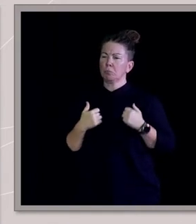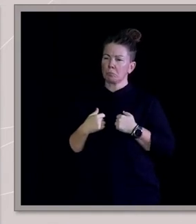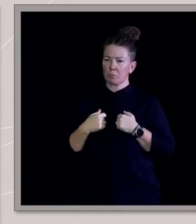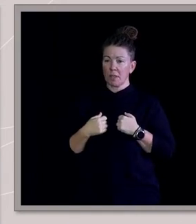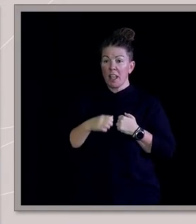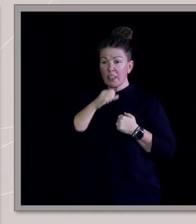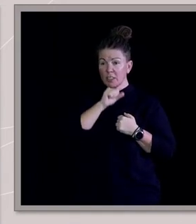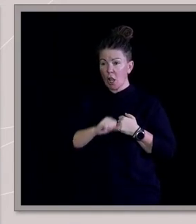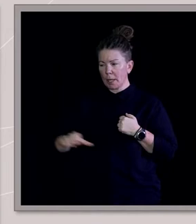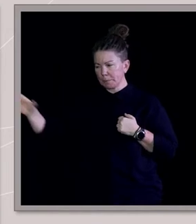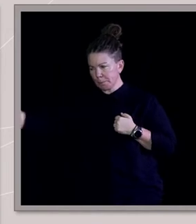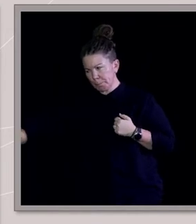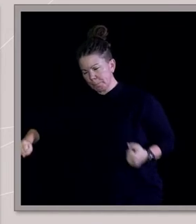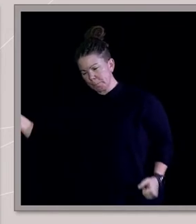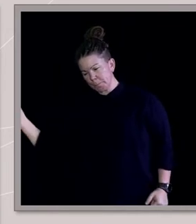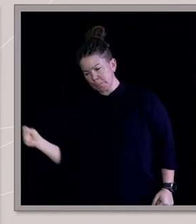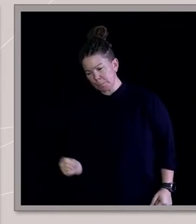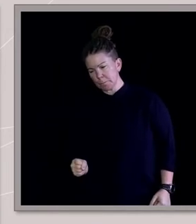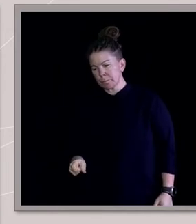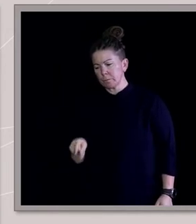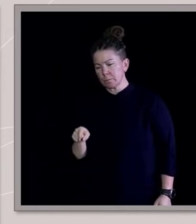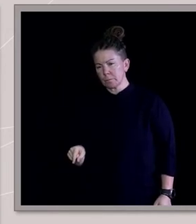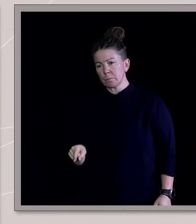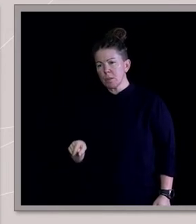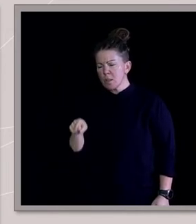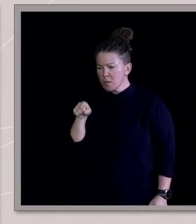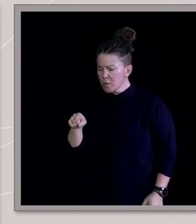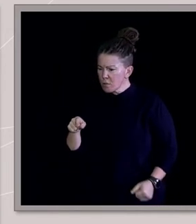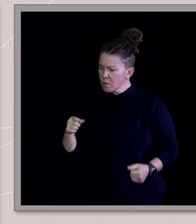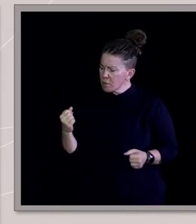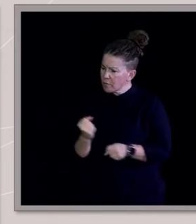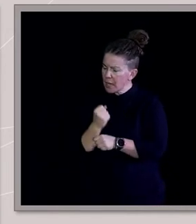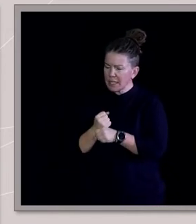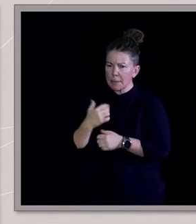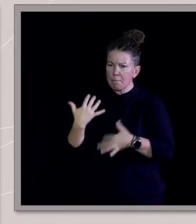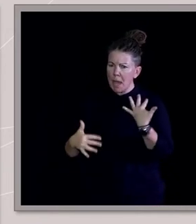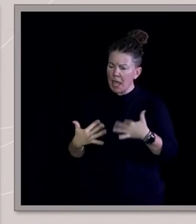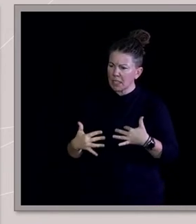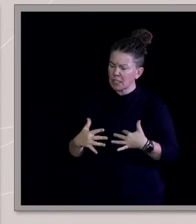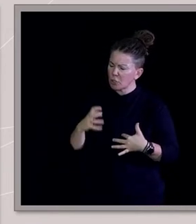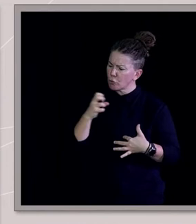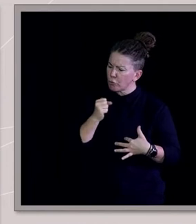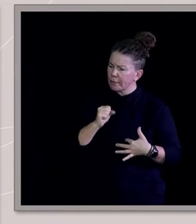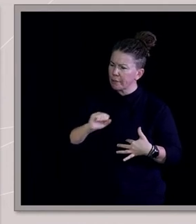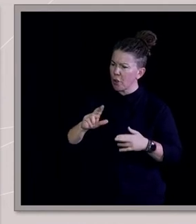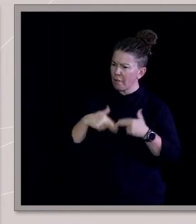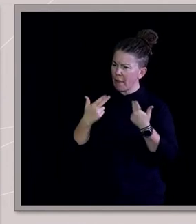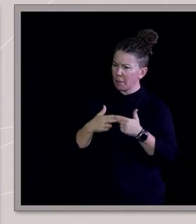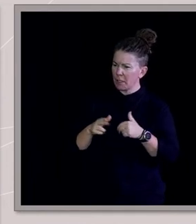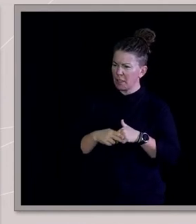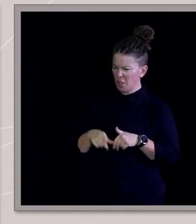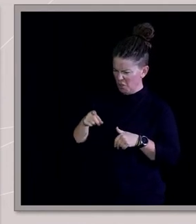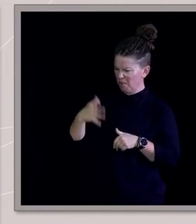brought me back into the church. He told me, you are causing so much grief and pain to your family. And you know what? You've never given it